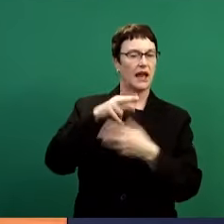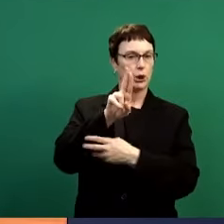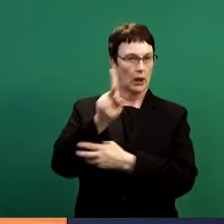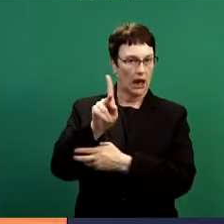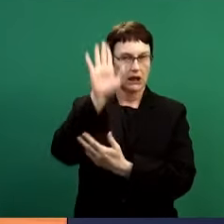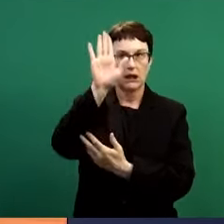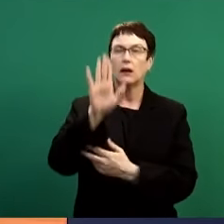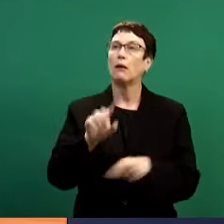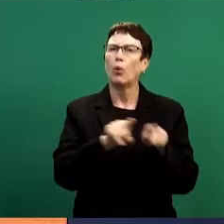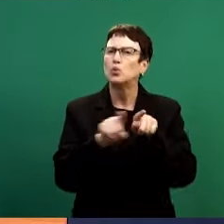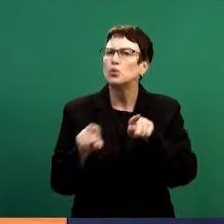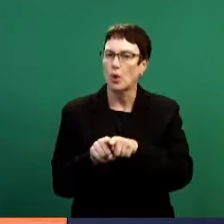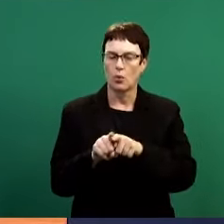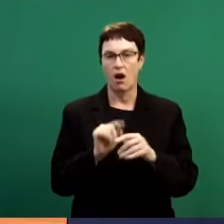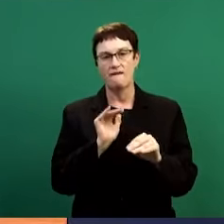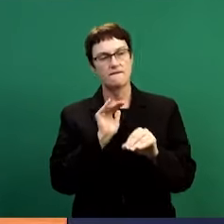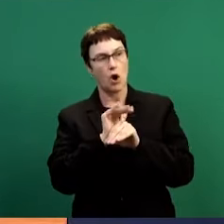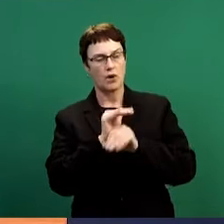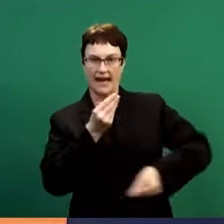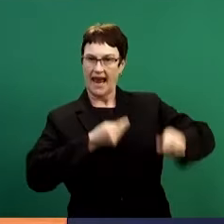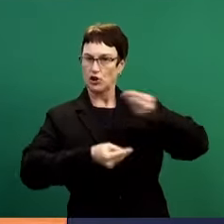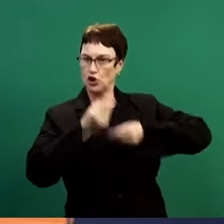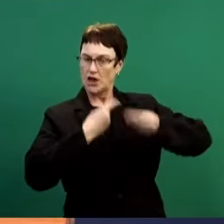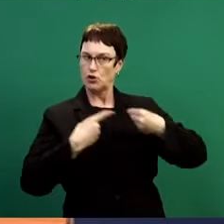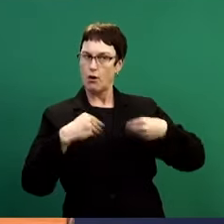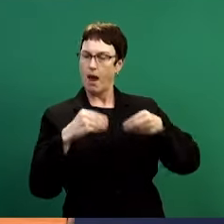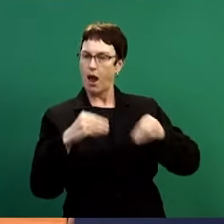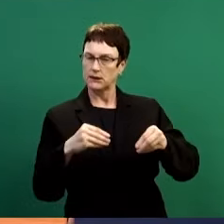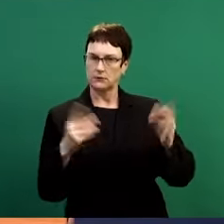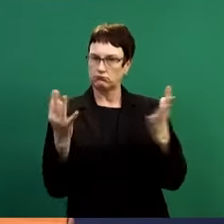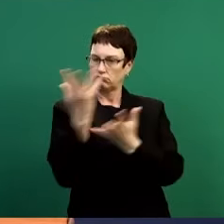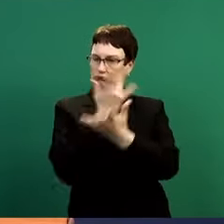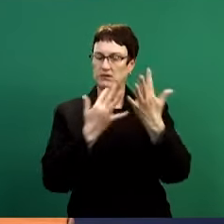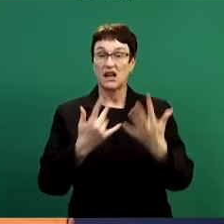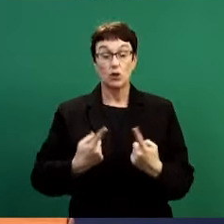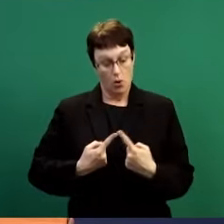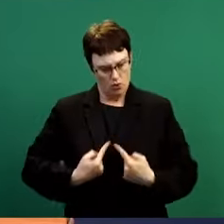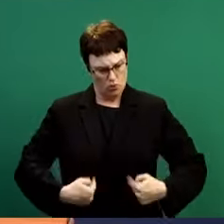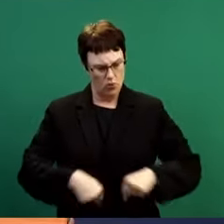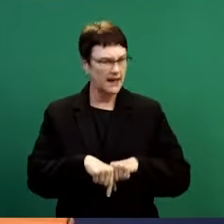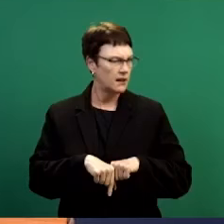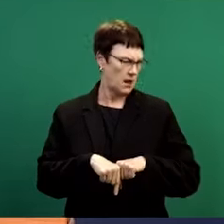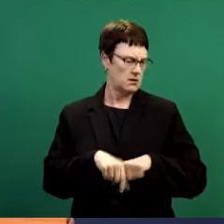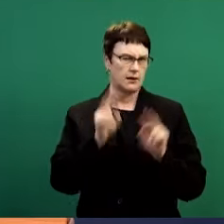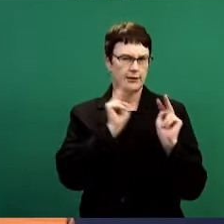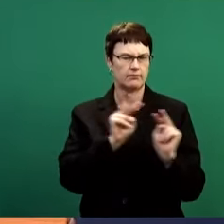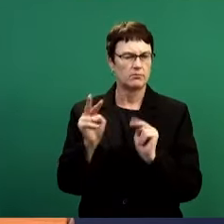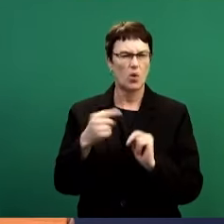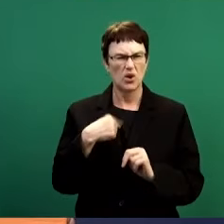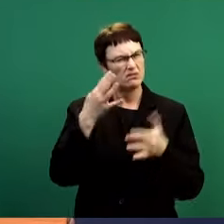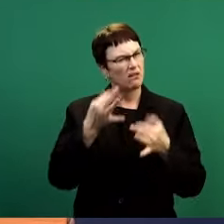markets. We decided that we are going to start making inquiries.